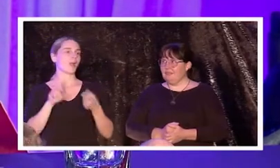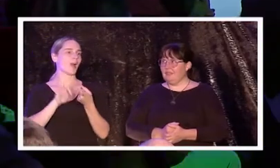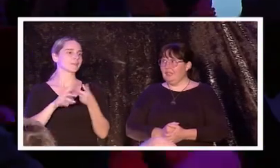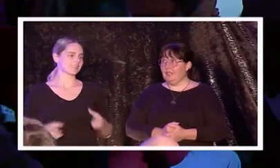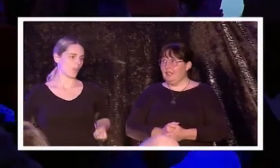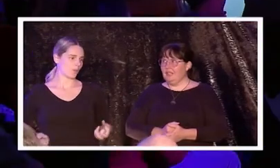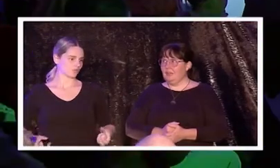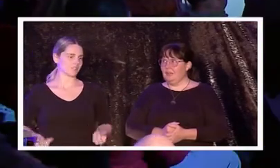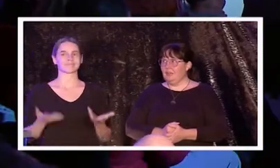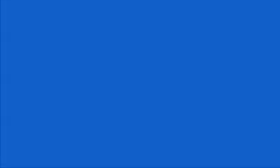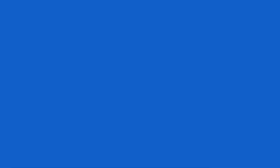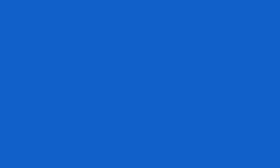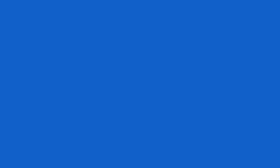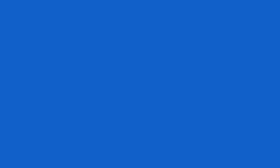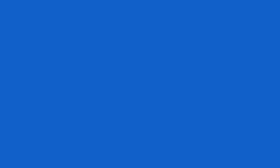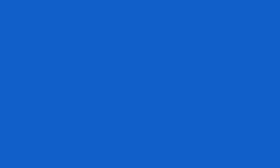walk.